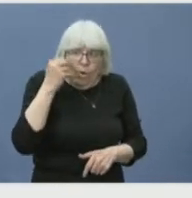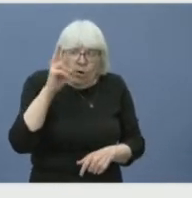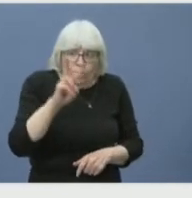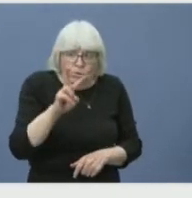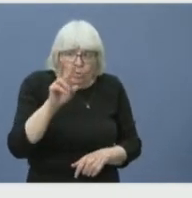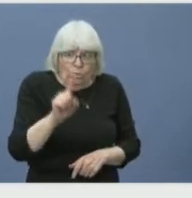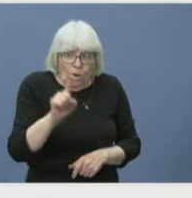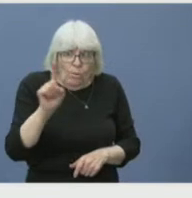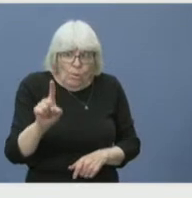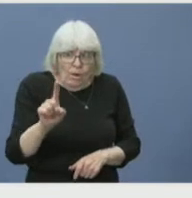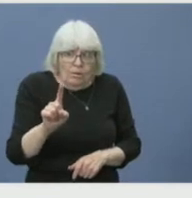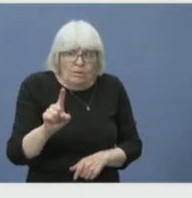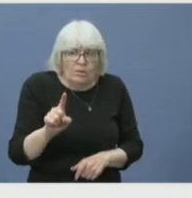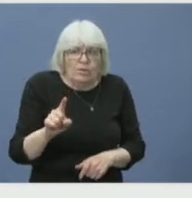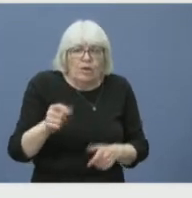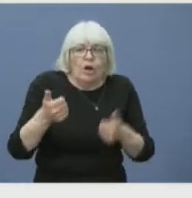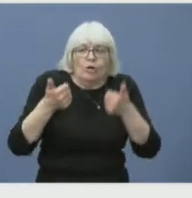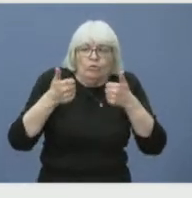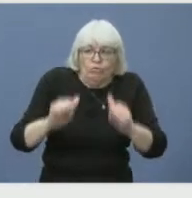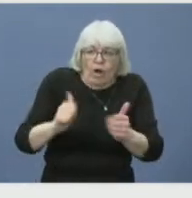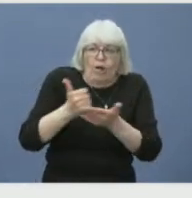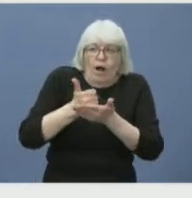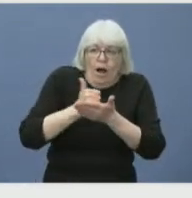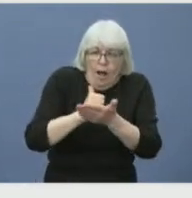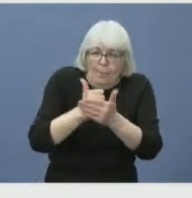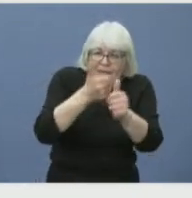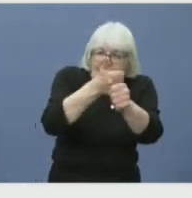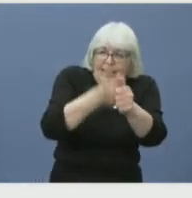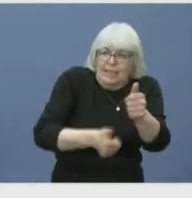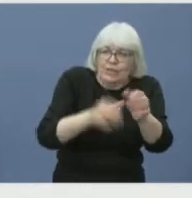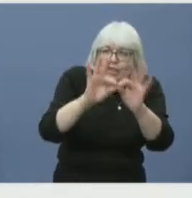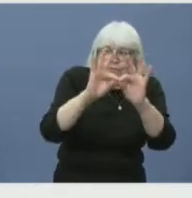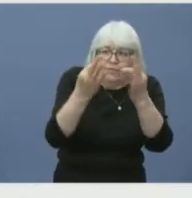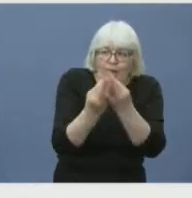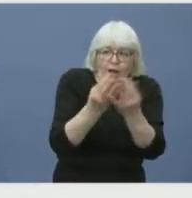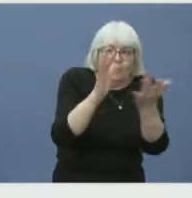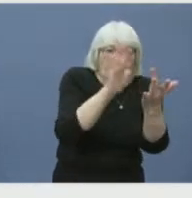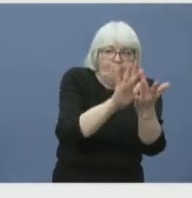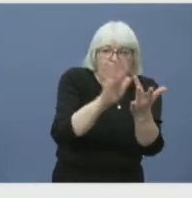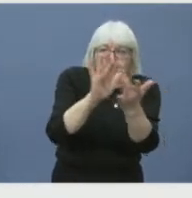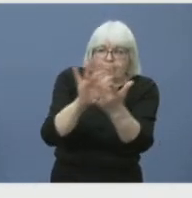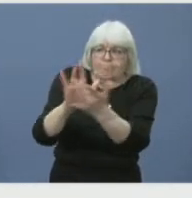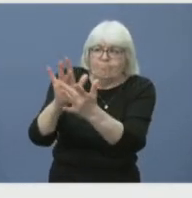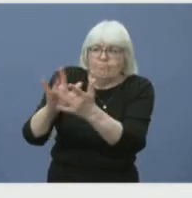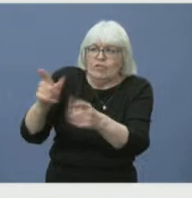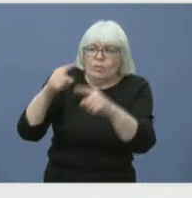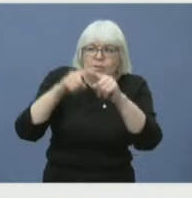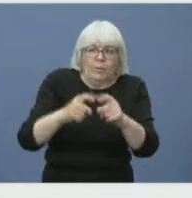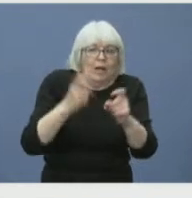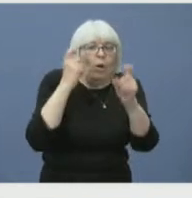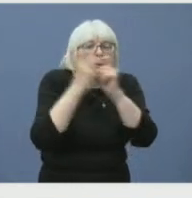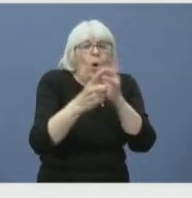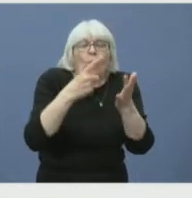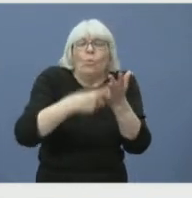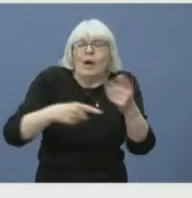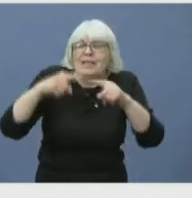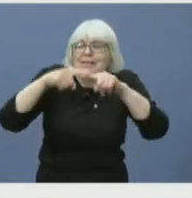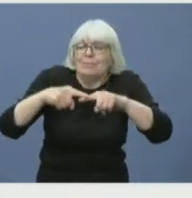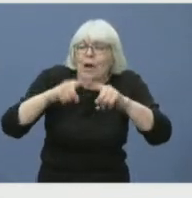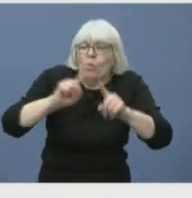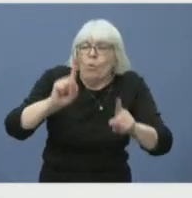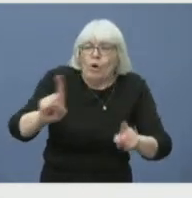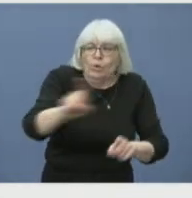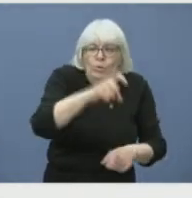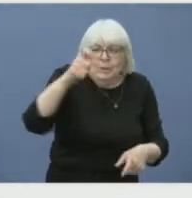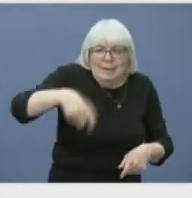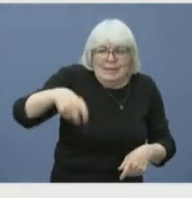assist each family that calls in with different needs and do a step process for each individual families.